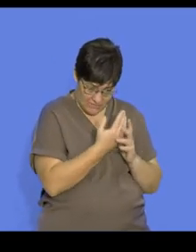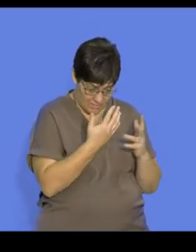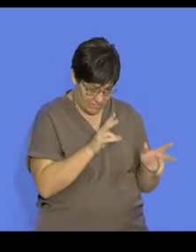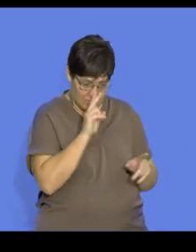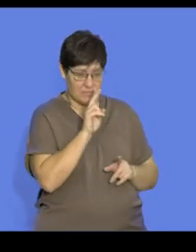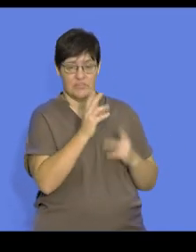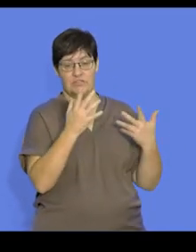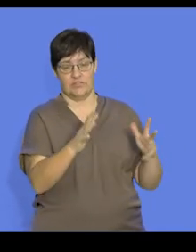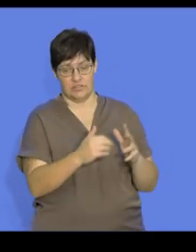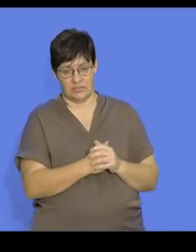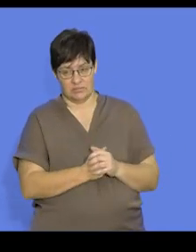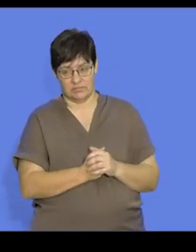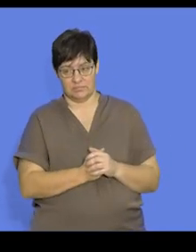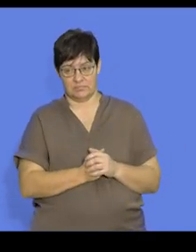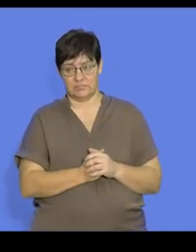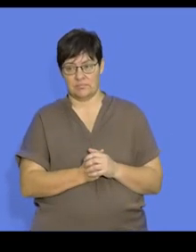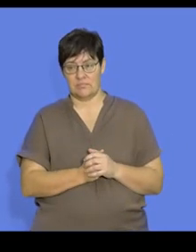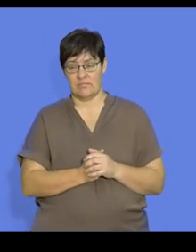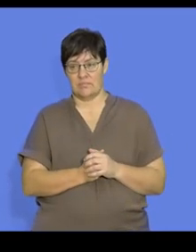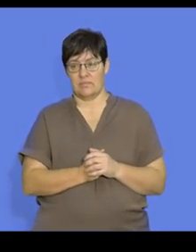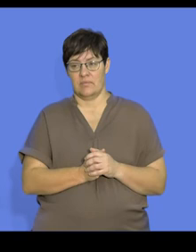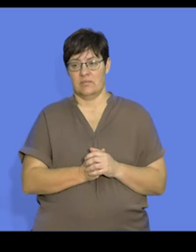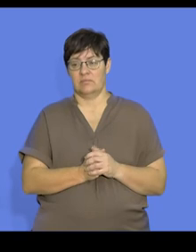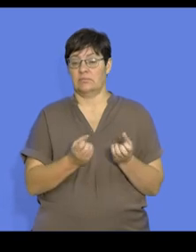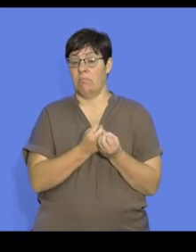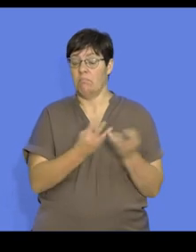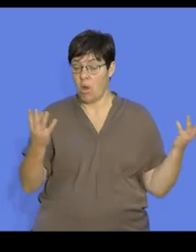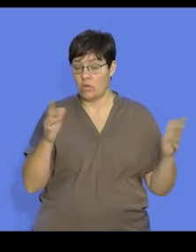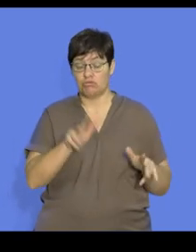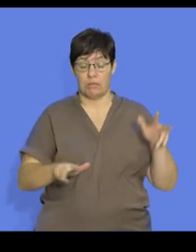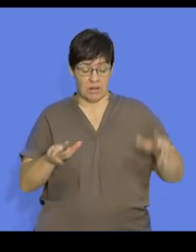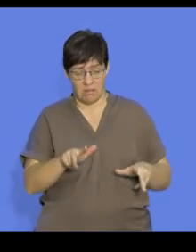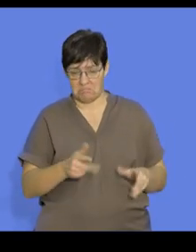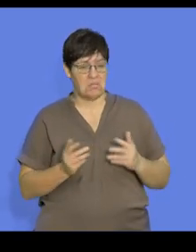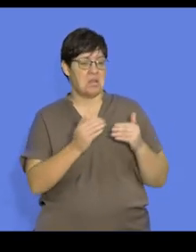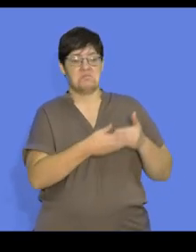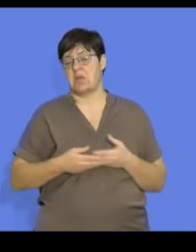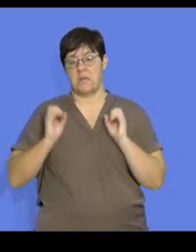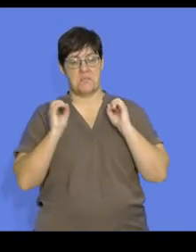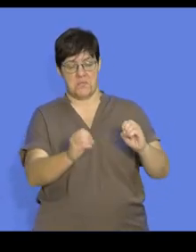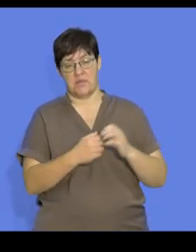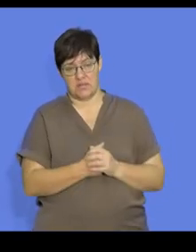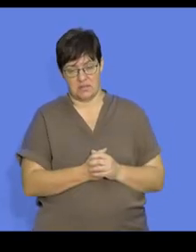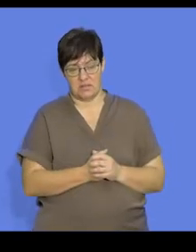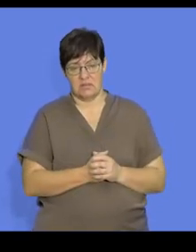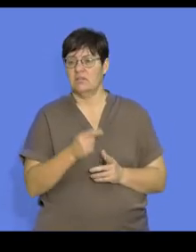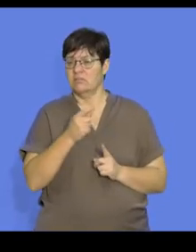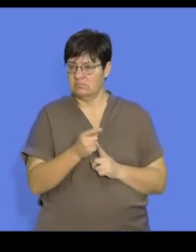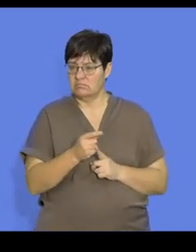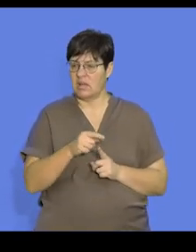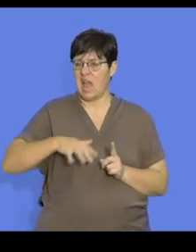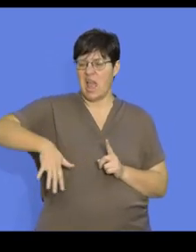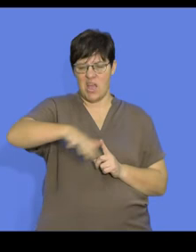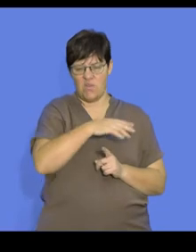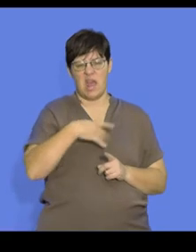is seen among some amphibians. Most reptiles display no parental care. Reptiles are terrestrial